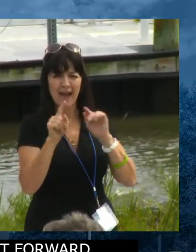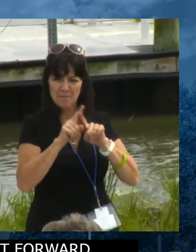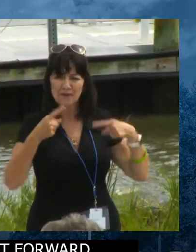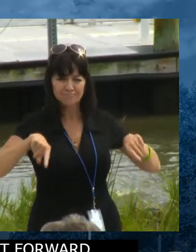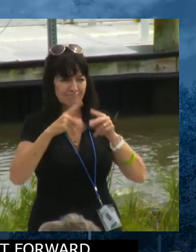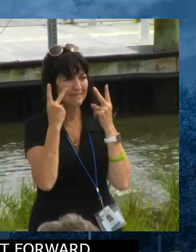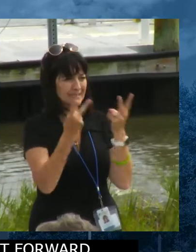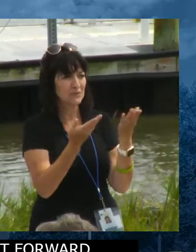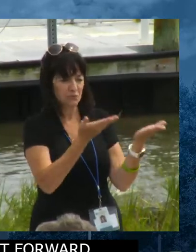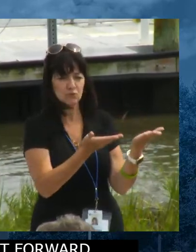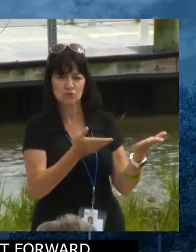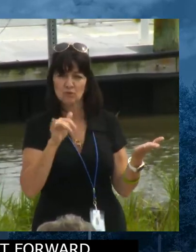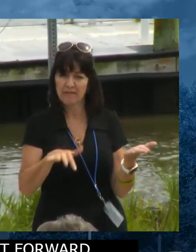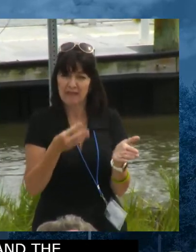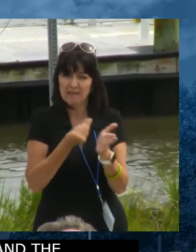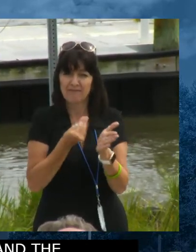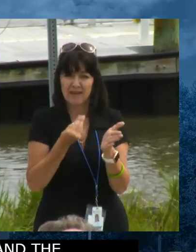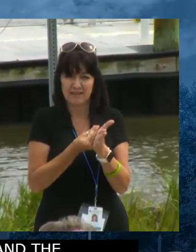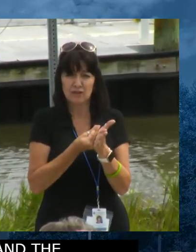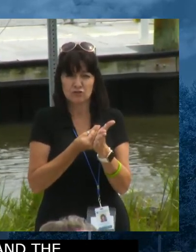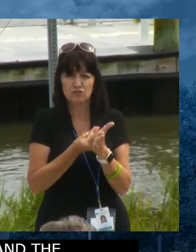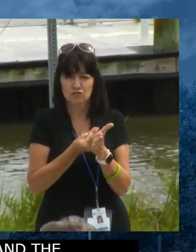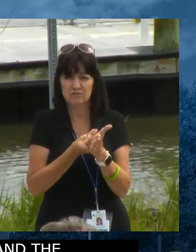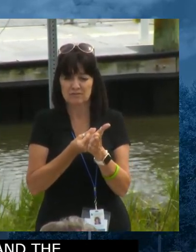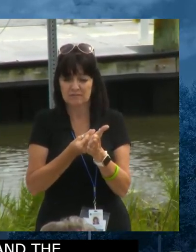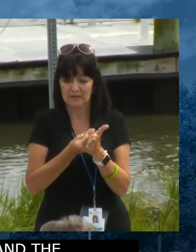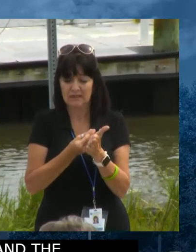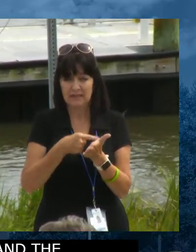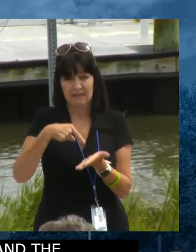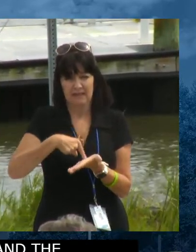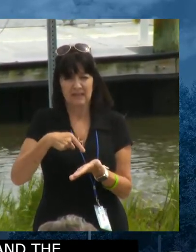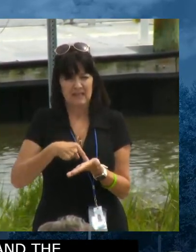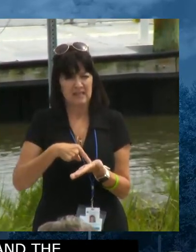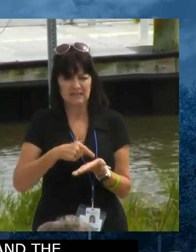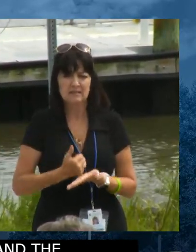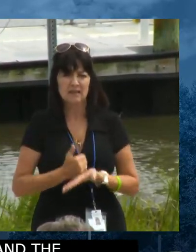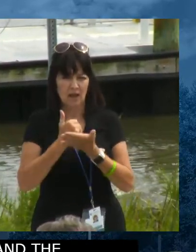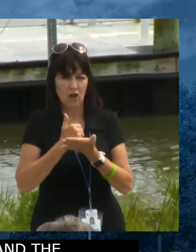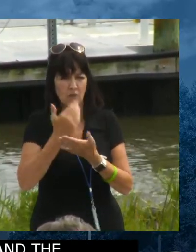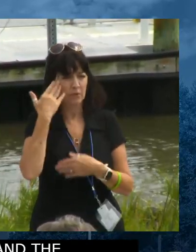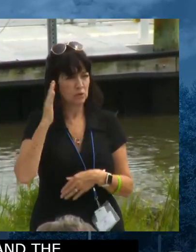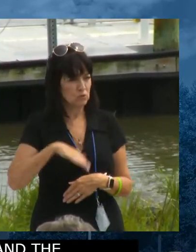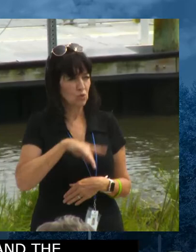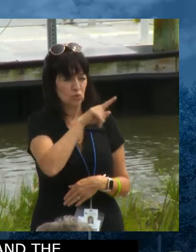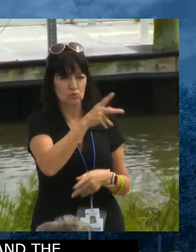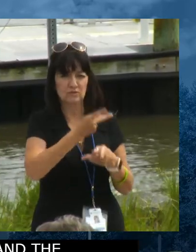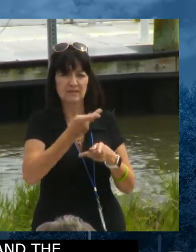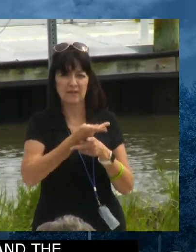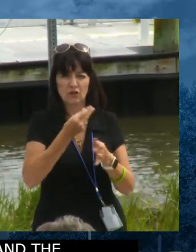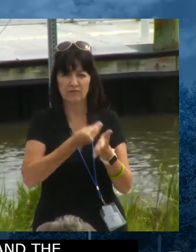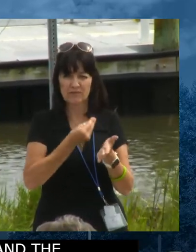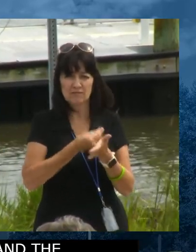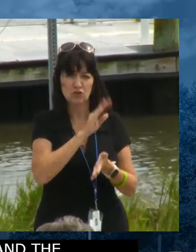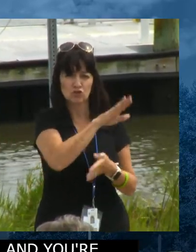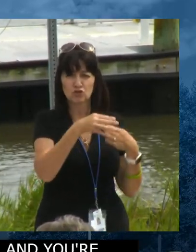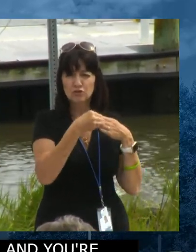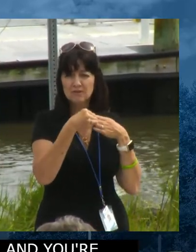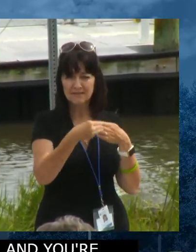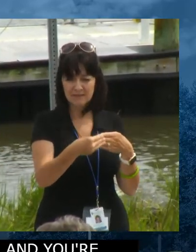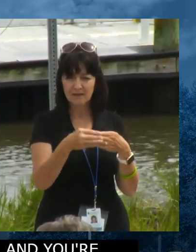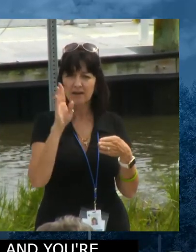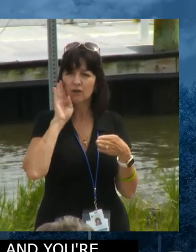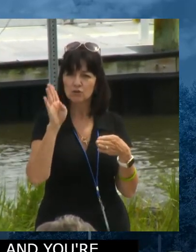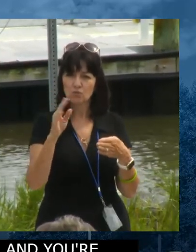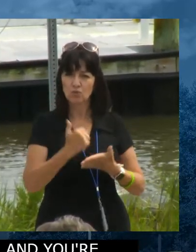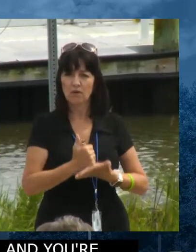is so important. And you're helping and your stewardship and shepherding and being a guide in that is something that's helped make today